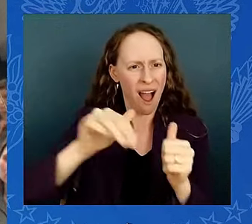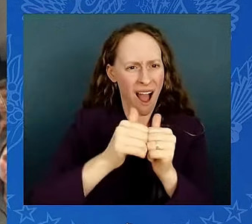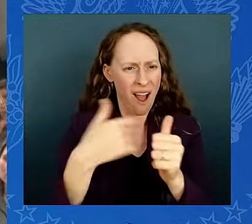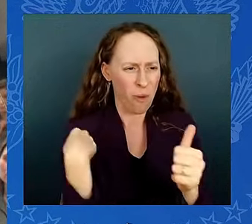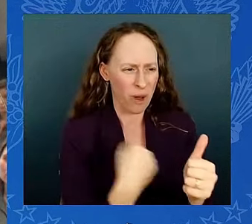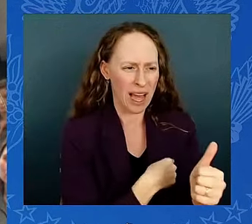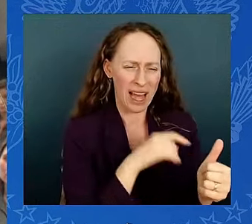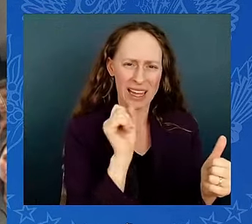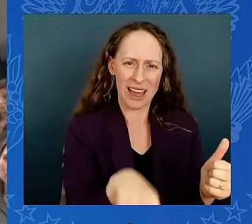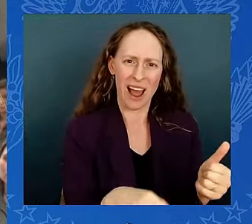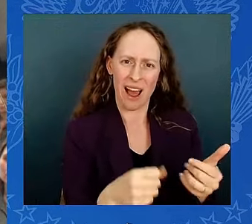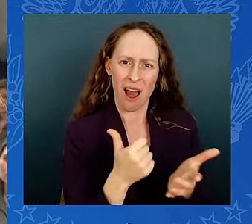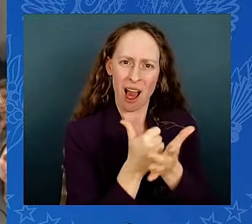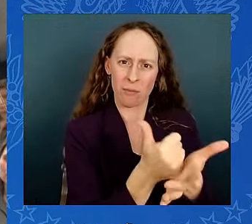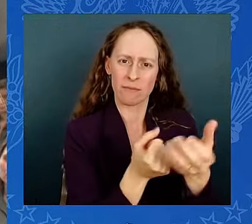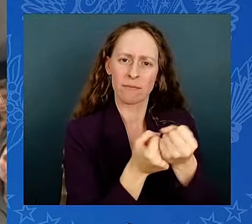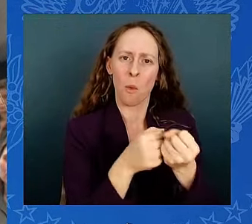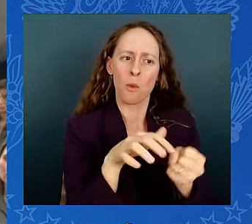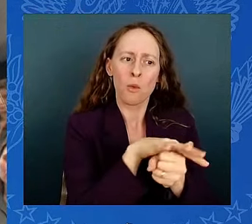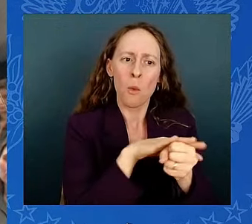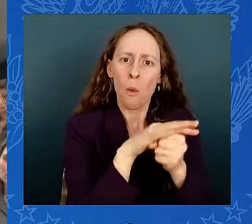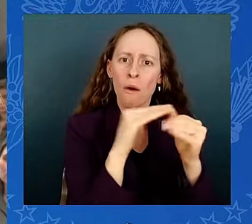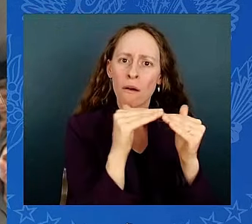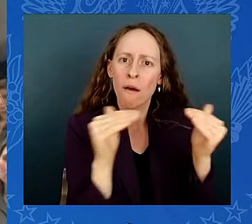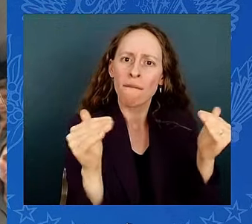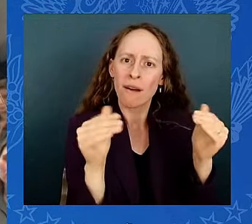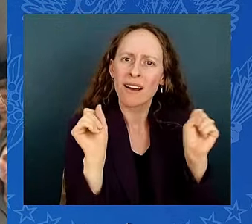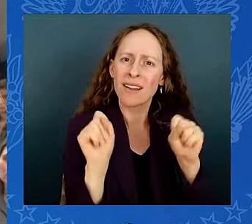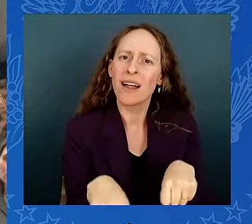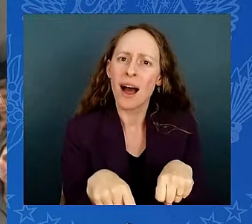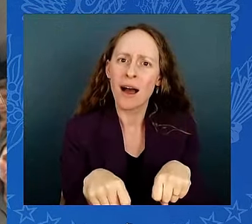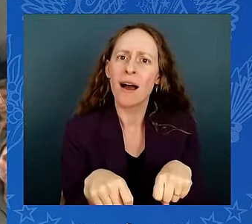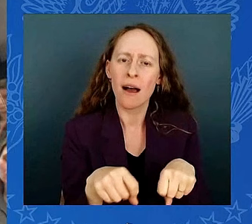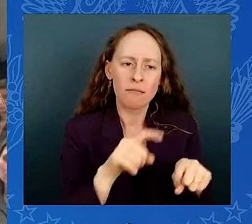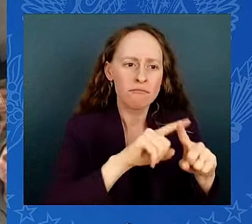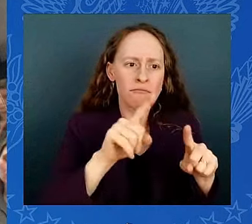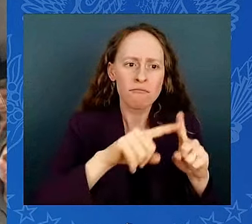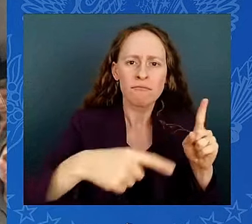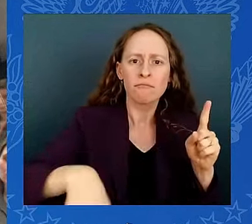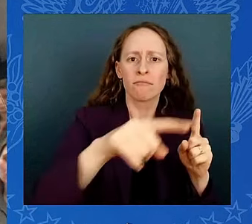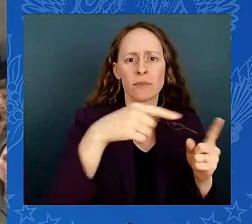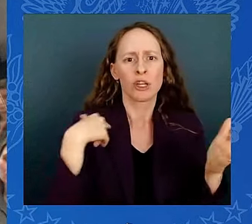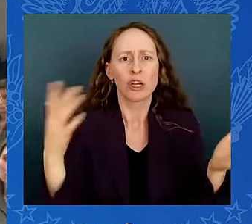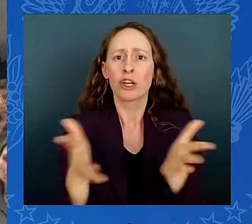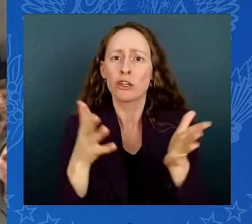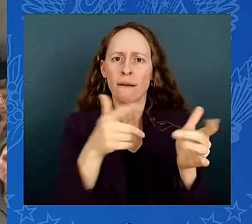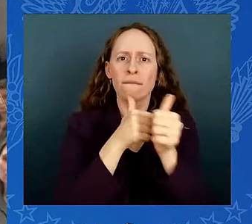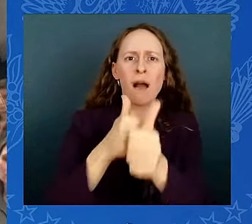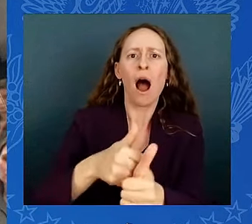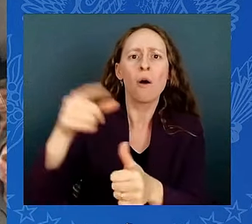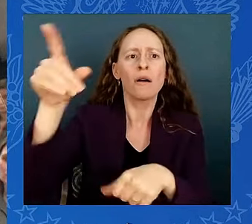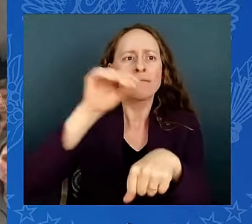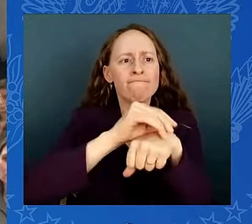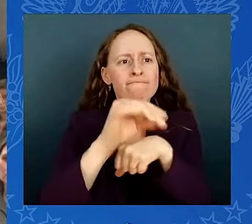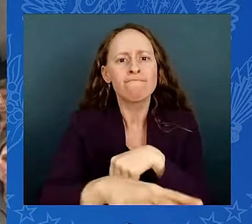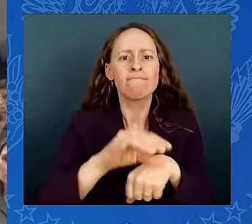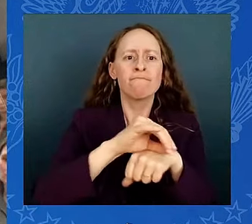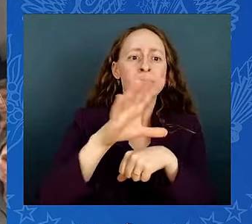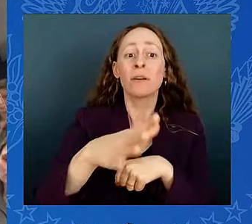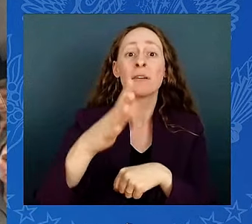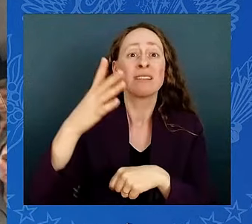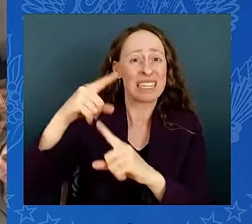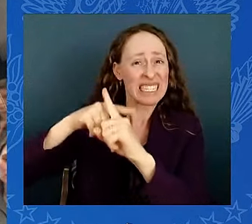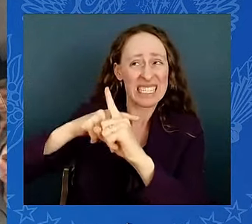Stay indoors, somewhere cool if you're vulnerable. Be careful on hot pavement. Know the signs of heat stroke like headache,